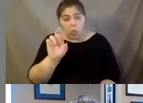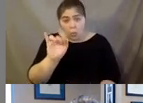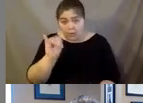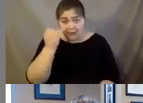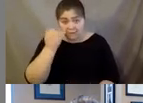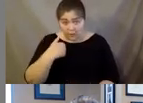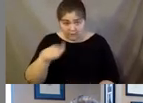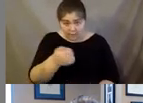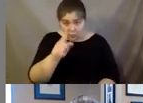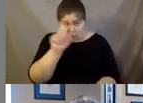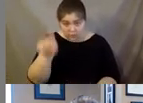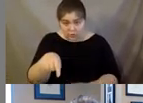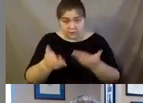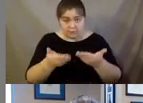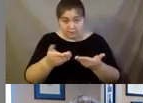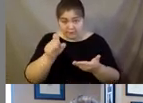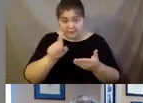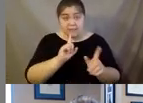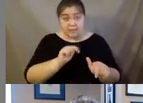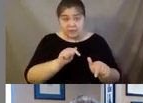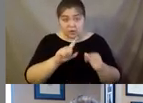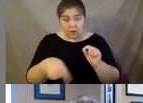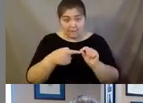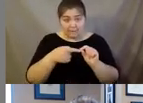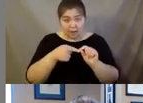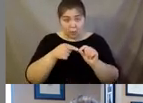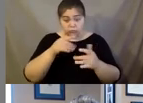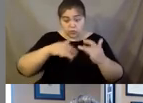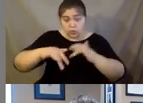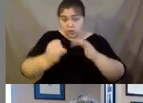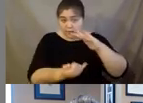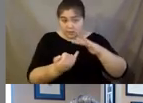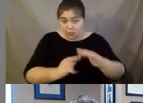questions that have come up that might be good to answer just about social isolation and loneliness.